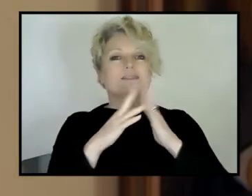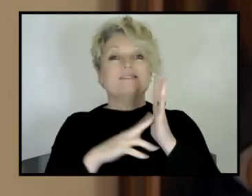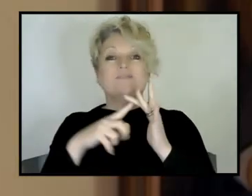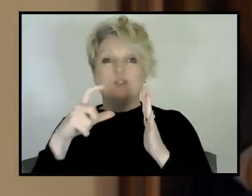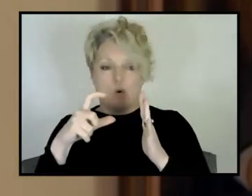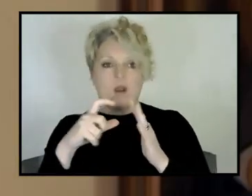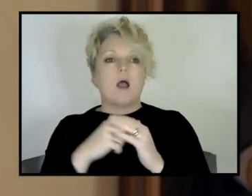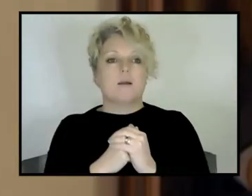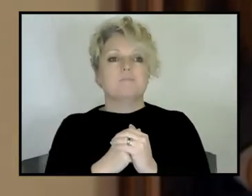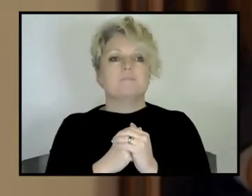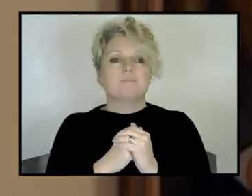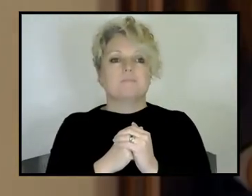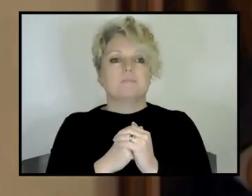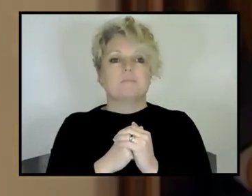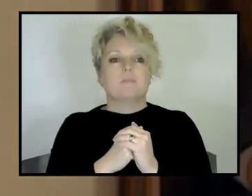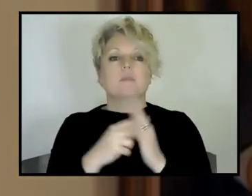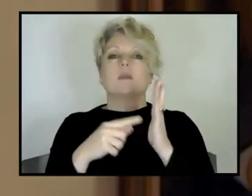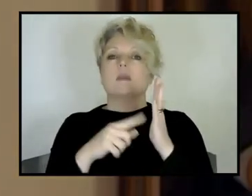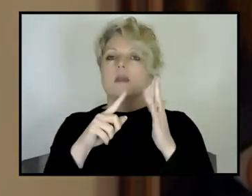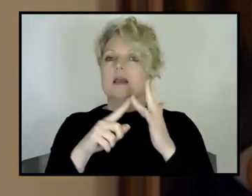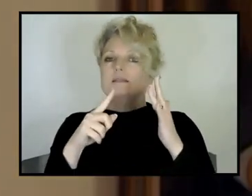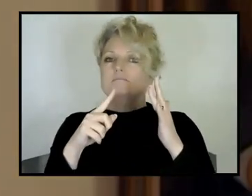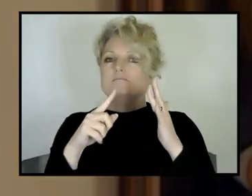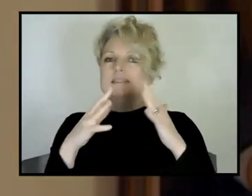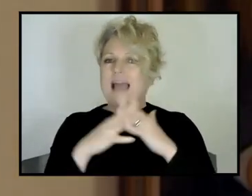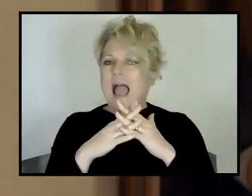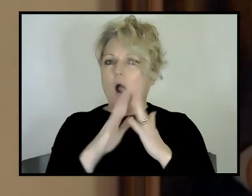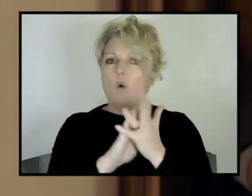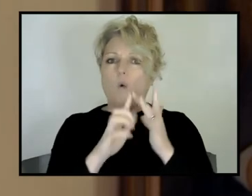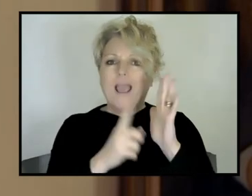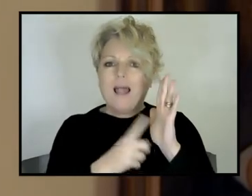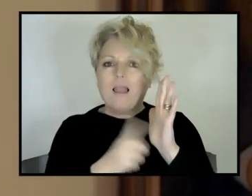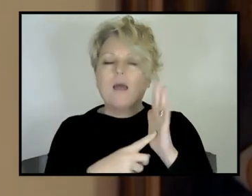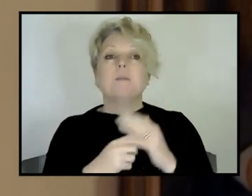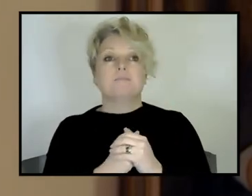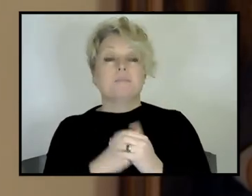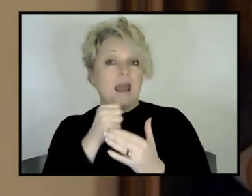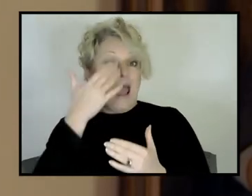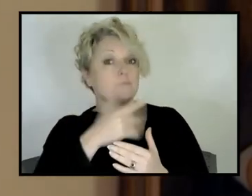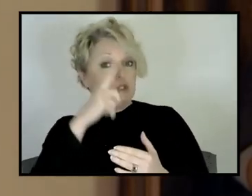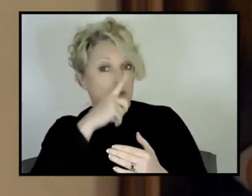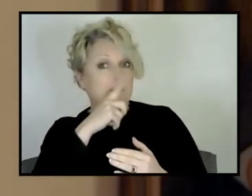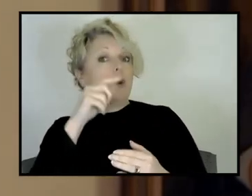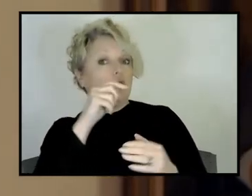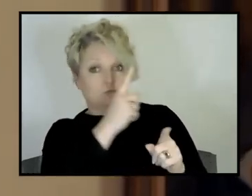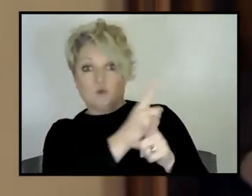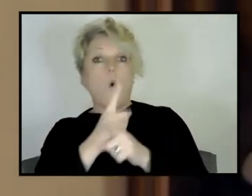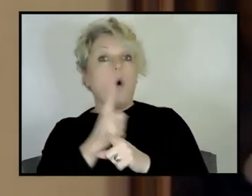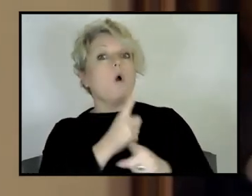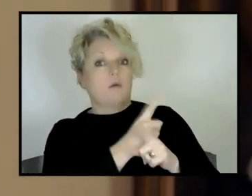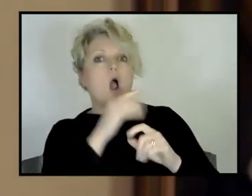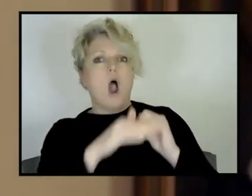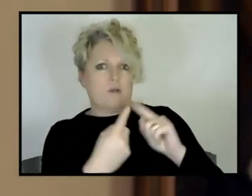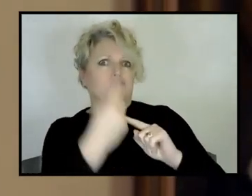big explosive ones like Tower Hill, which, um, Aboriginal Indigenous people were aware of because, um, um,